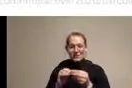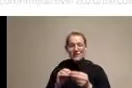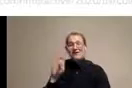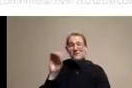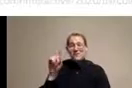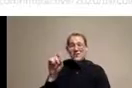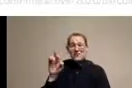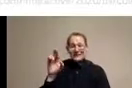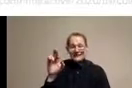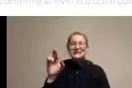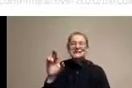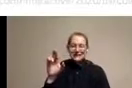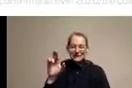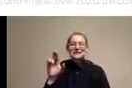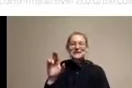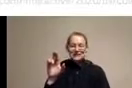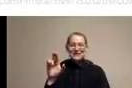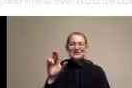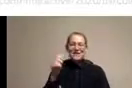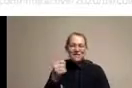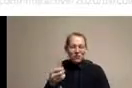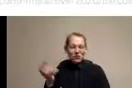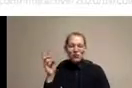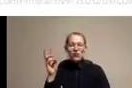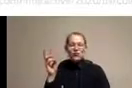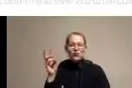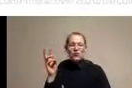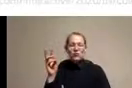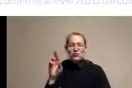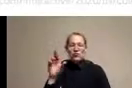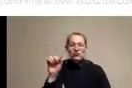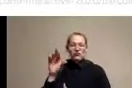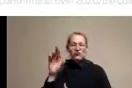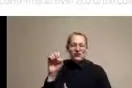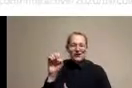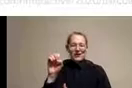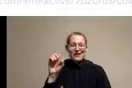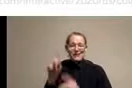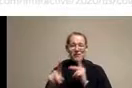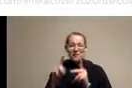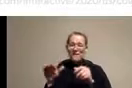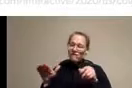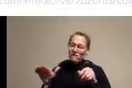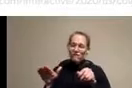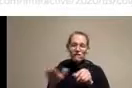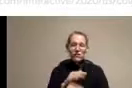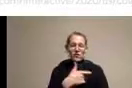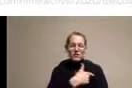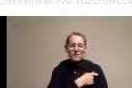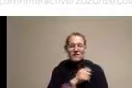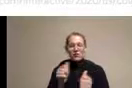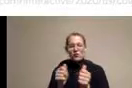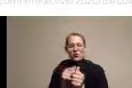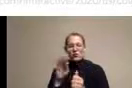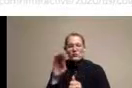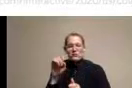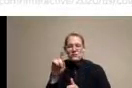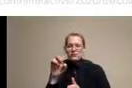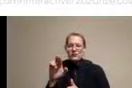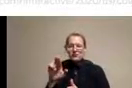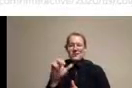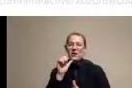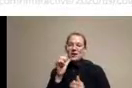actually see that we have had relatively few people who have actually been boosted. So we've had this technical challenge of getting vaccines to people despite our technical success of actually